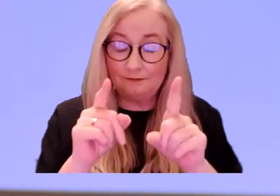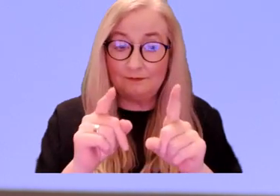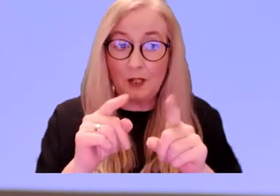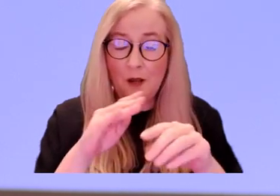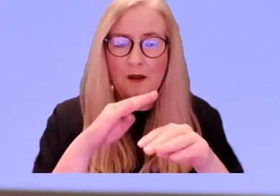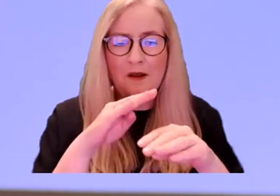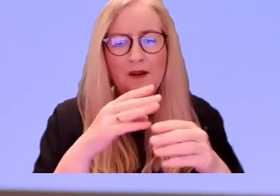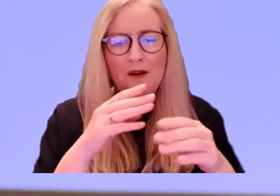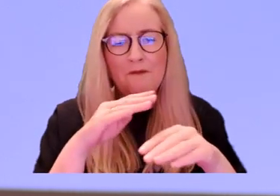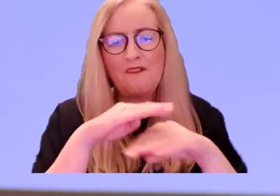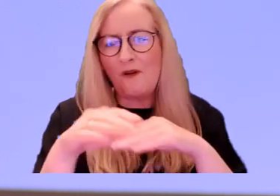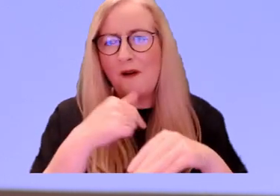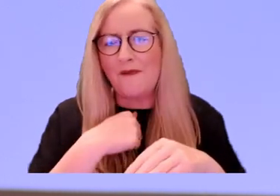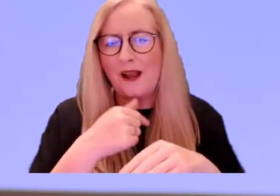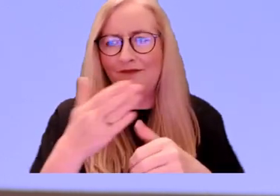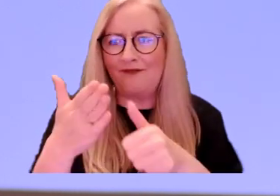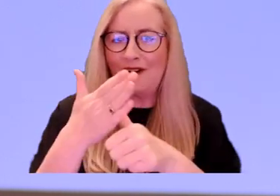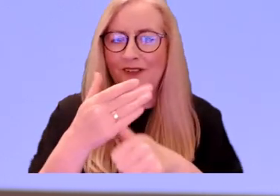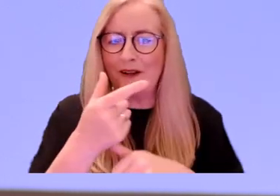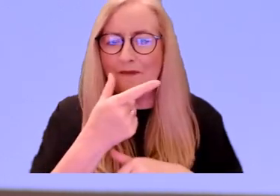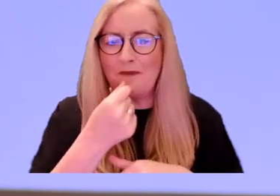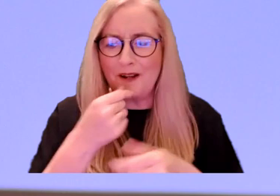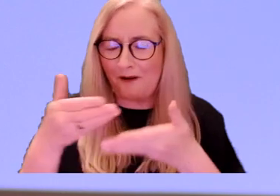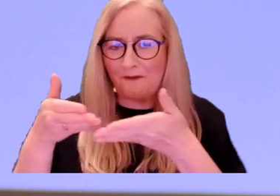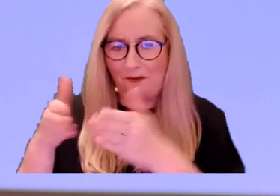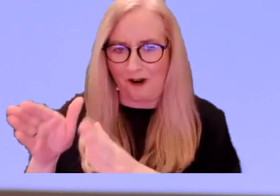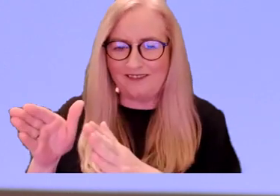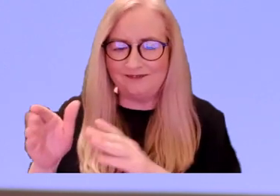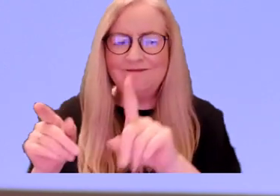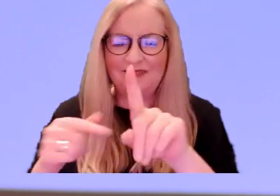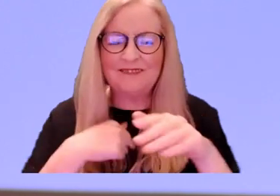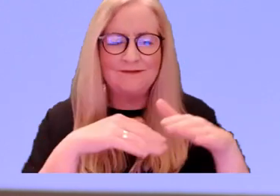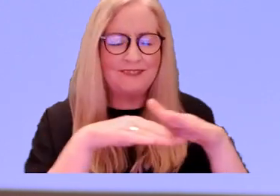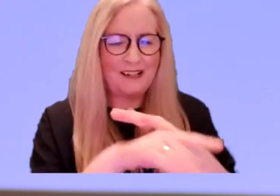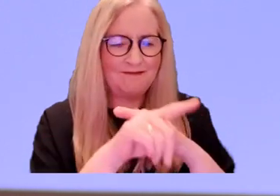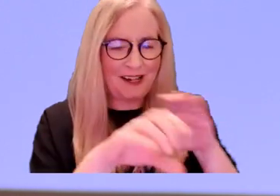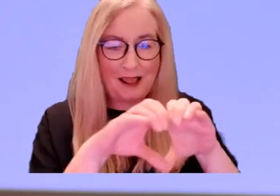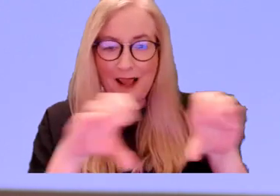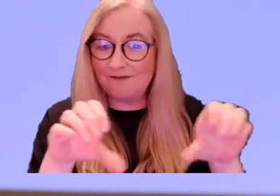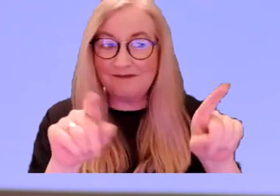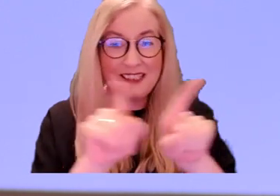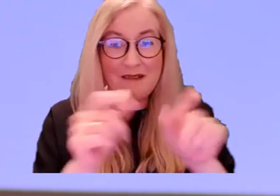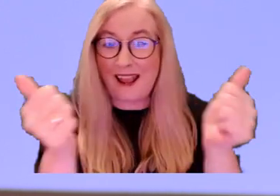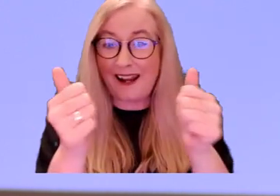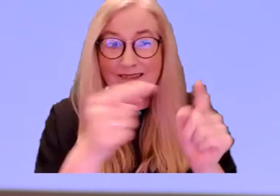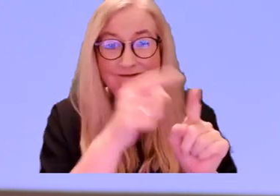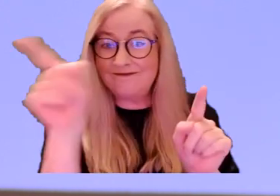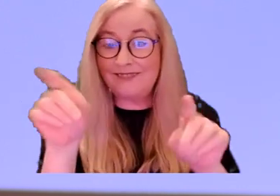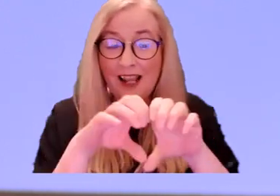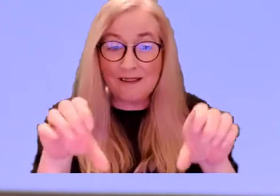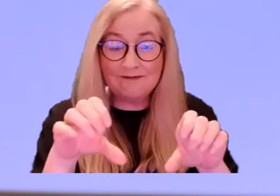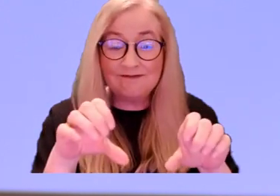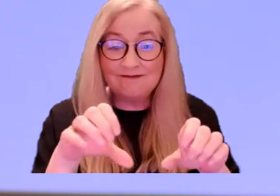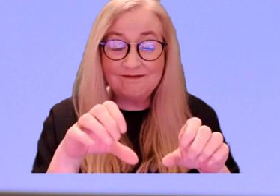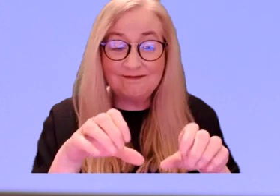As I said, it was before my oldest boy was born, and I went in, same as any other classroom,